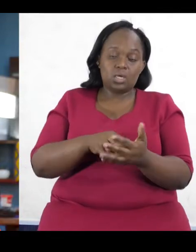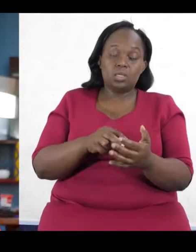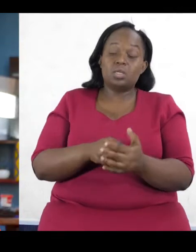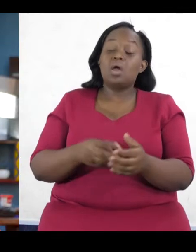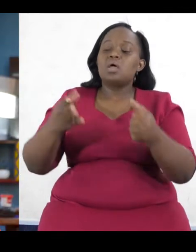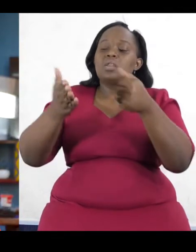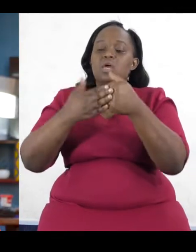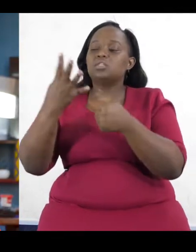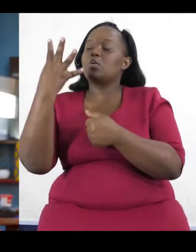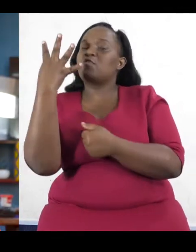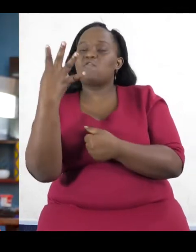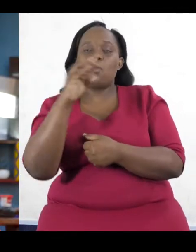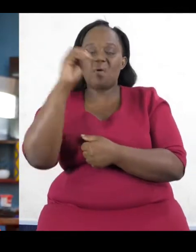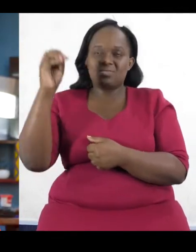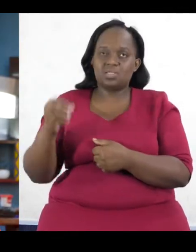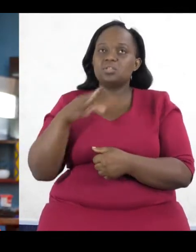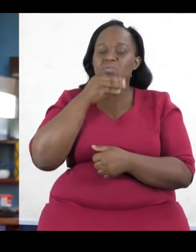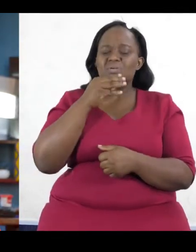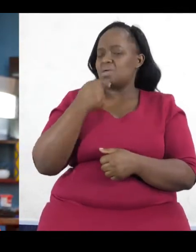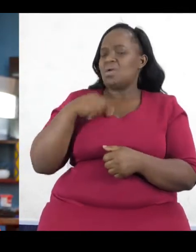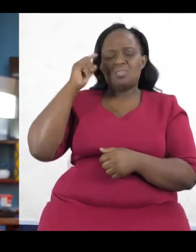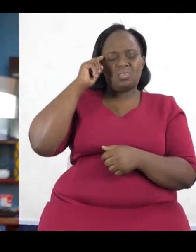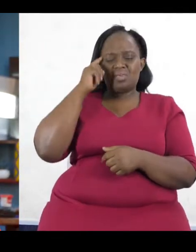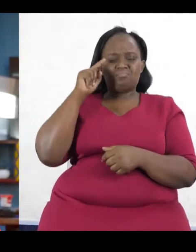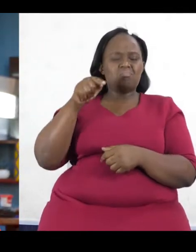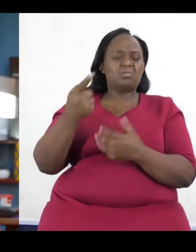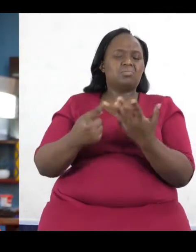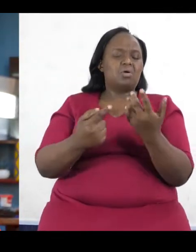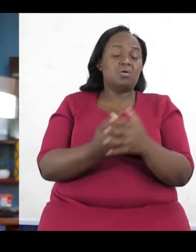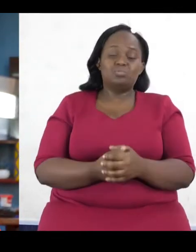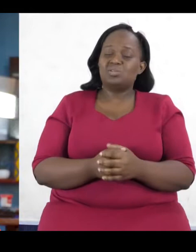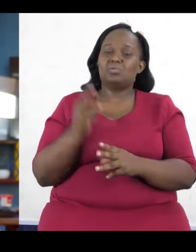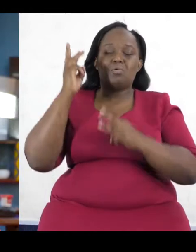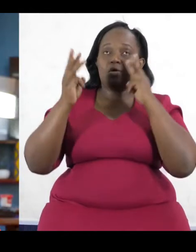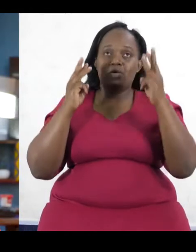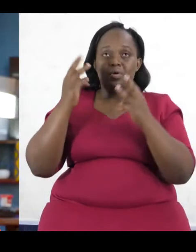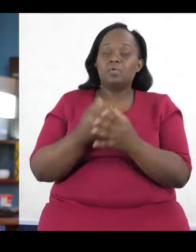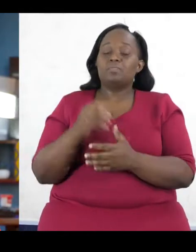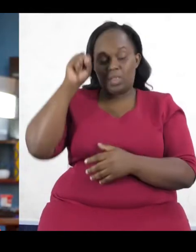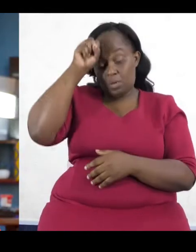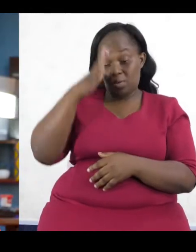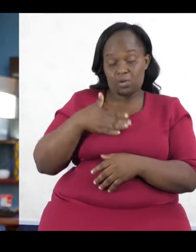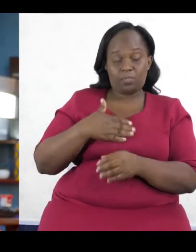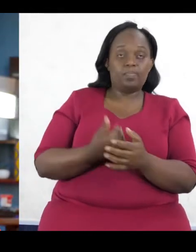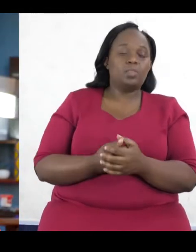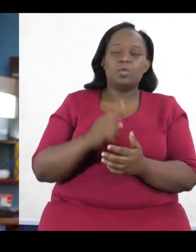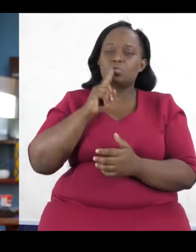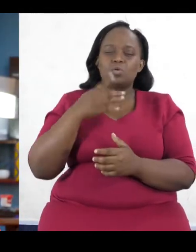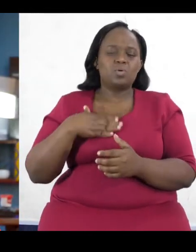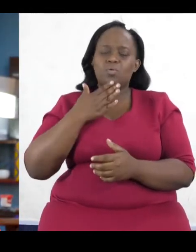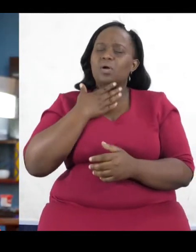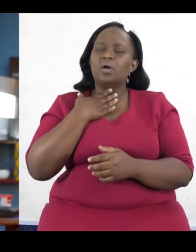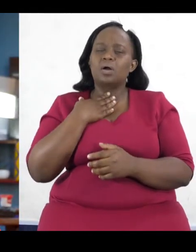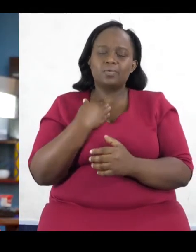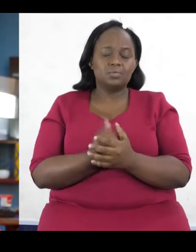94% were men. And I feel like those are very devastating statistics, in my opinion. Yeah, so I